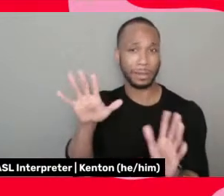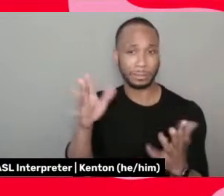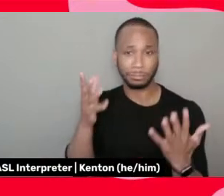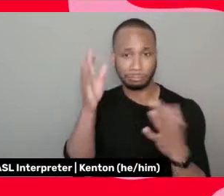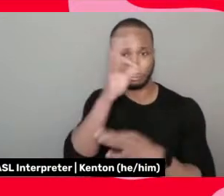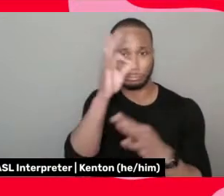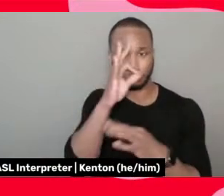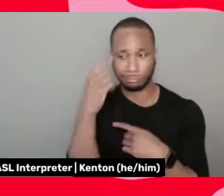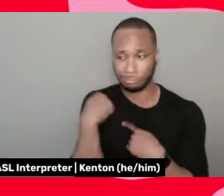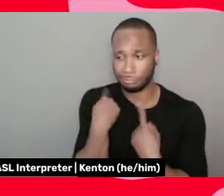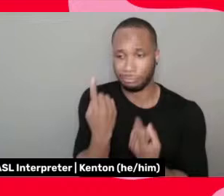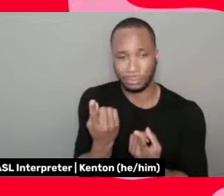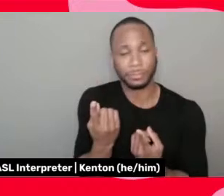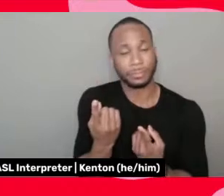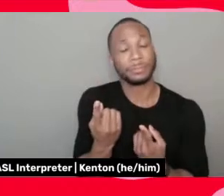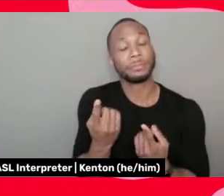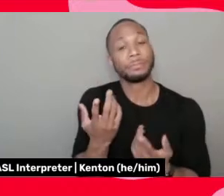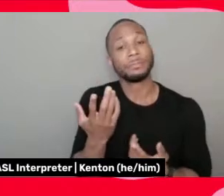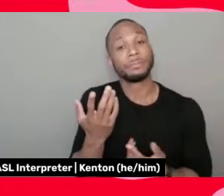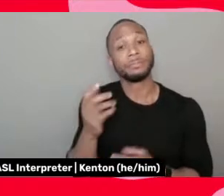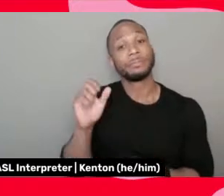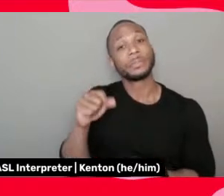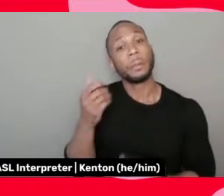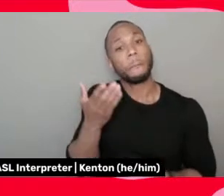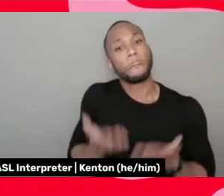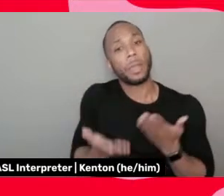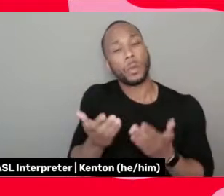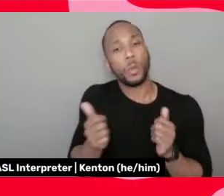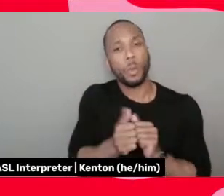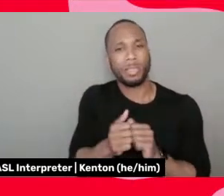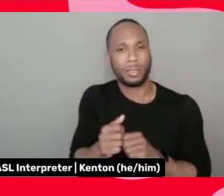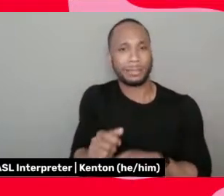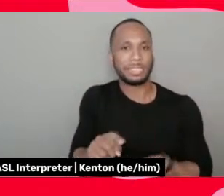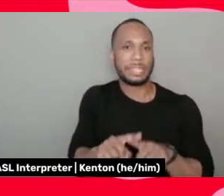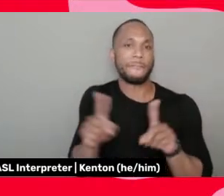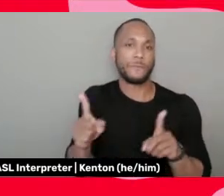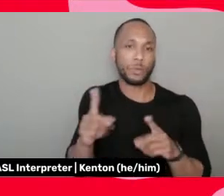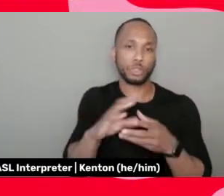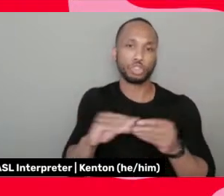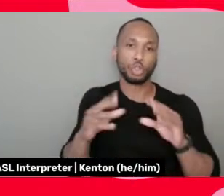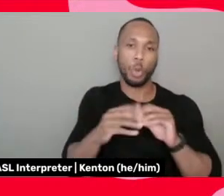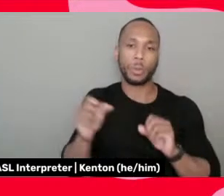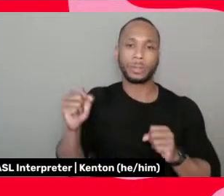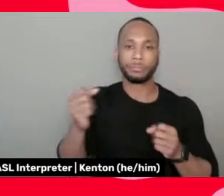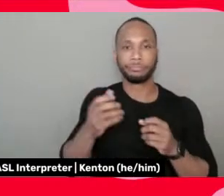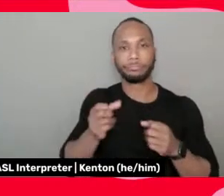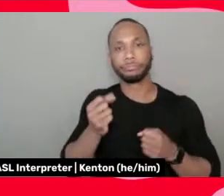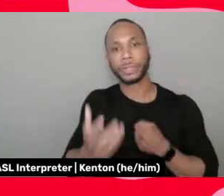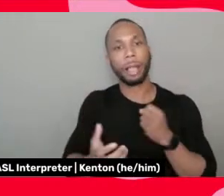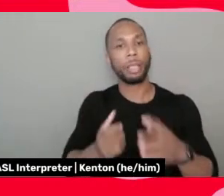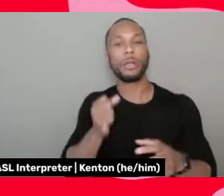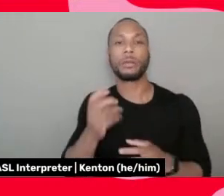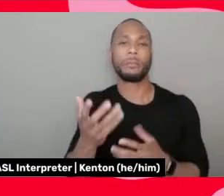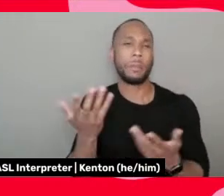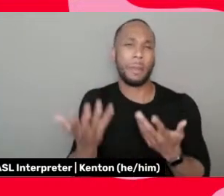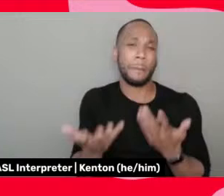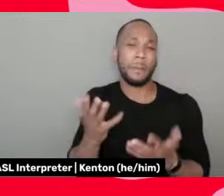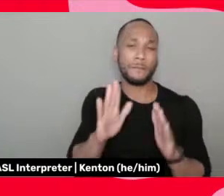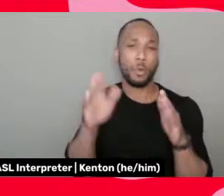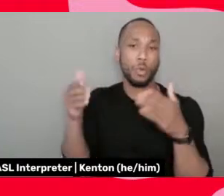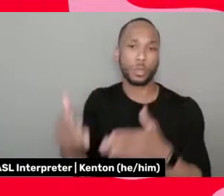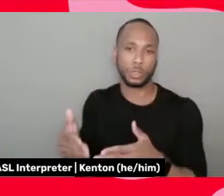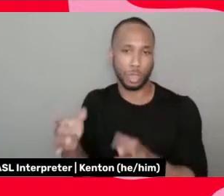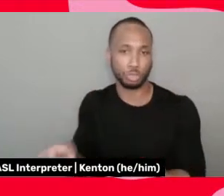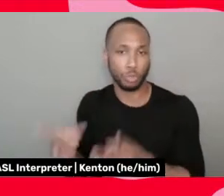yes, maybe with a different storyteller, it would have been more focused on the tragedy of,